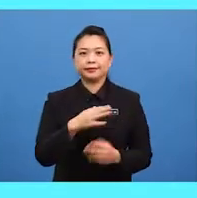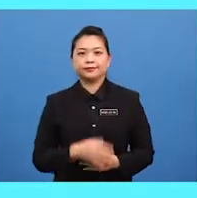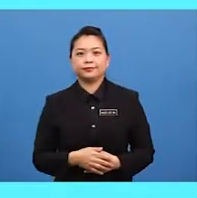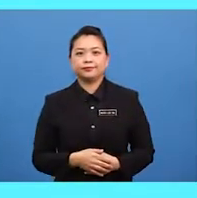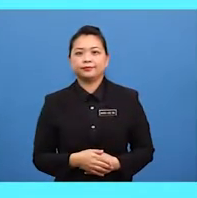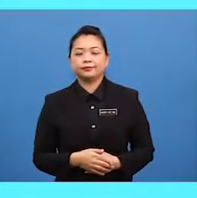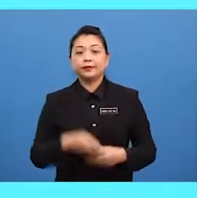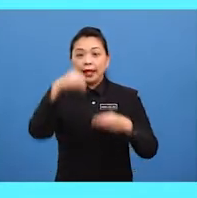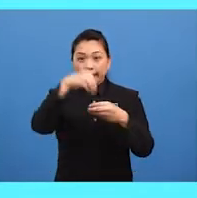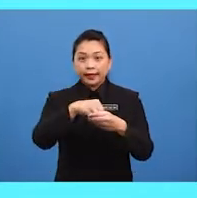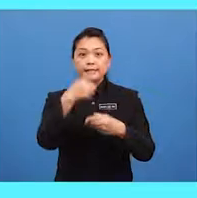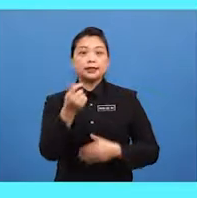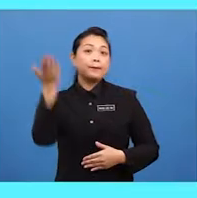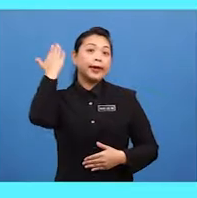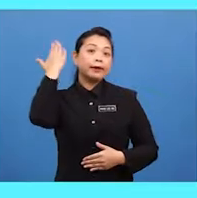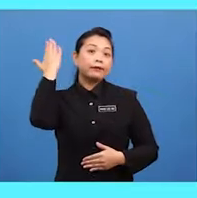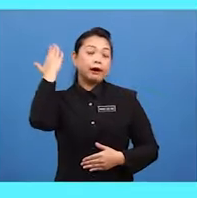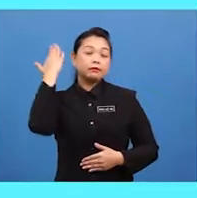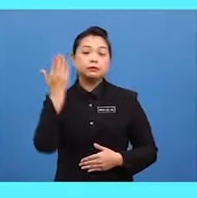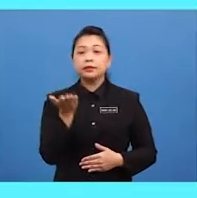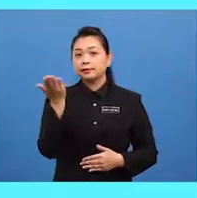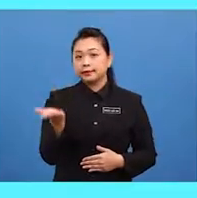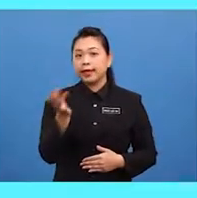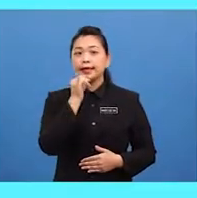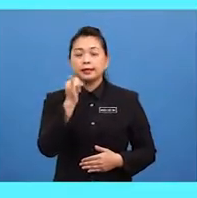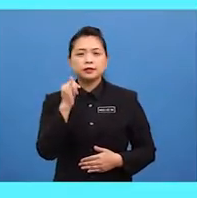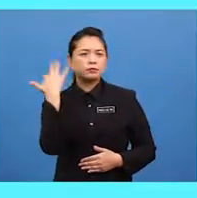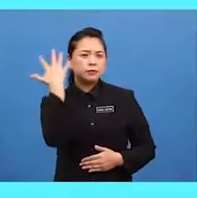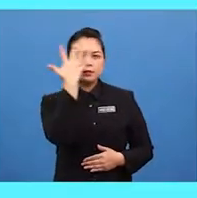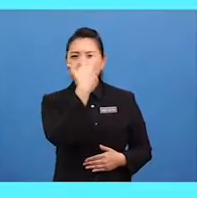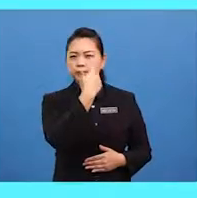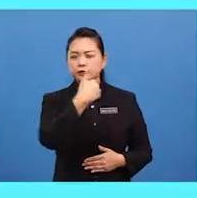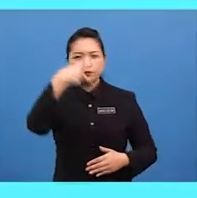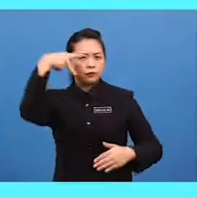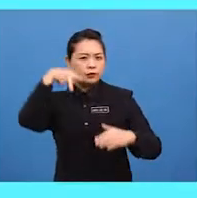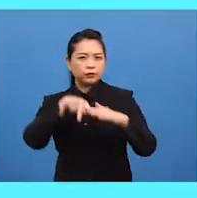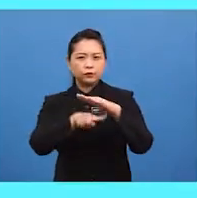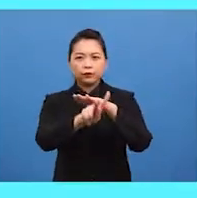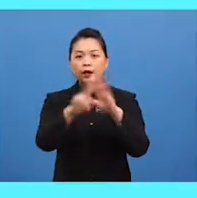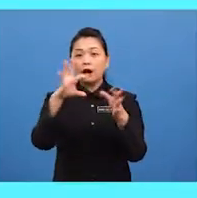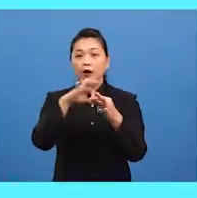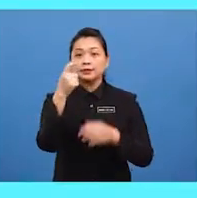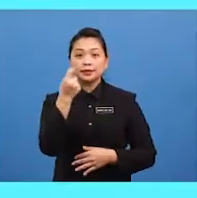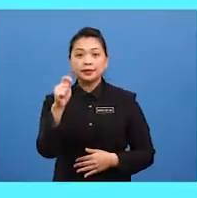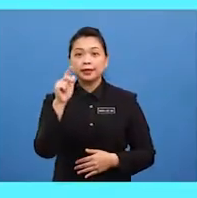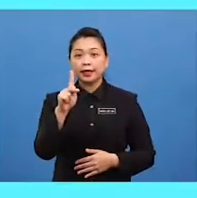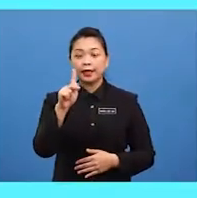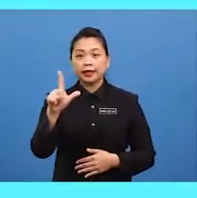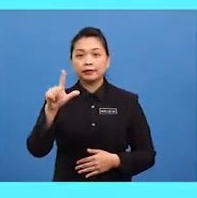in the background there is a magnificent view of the KLCC